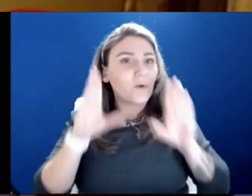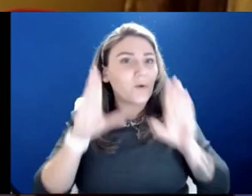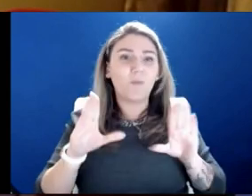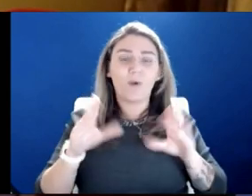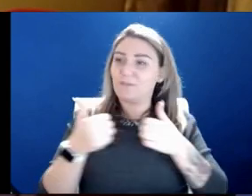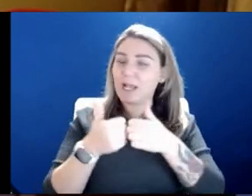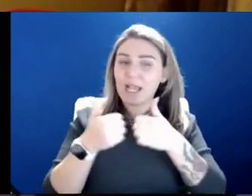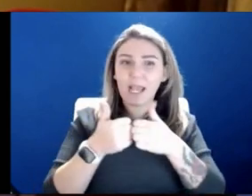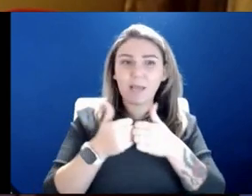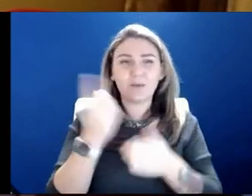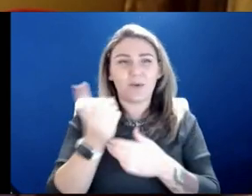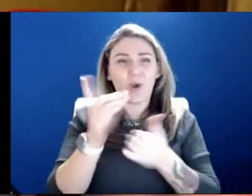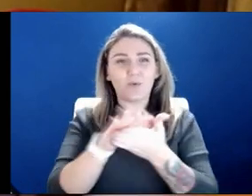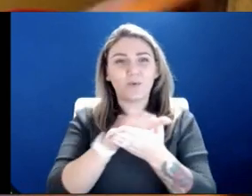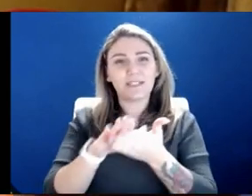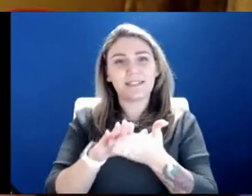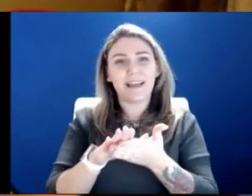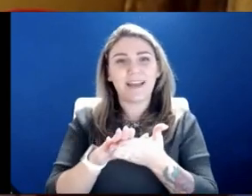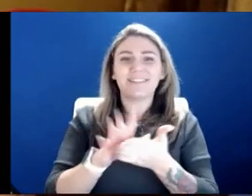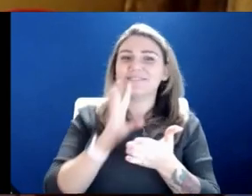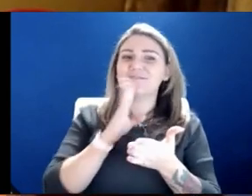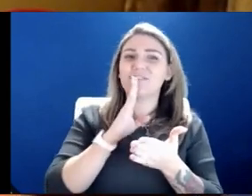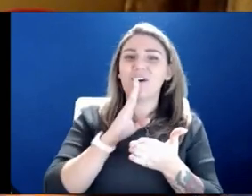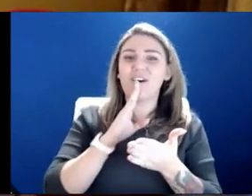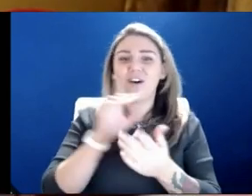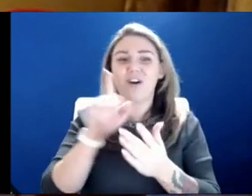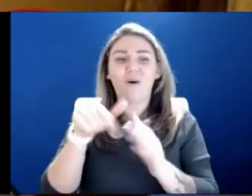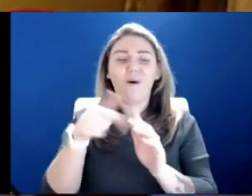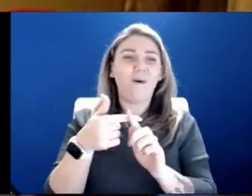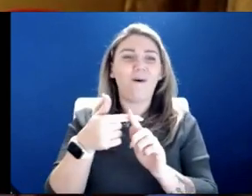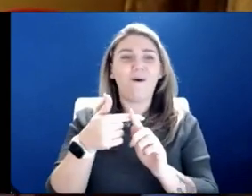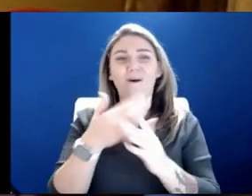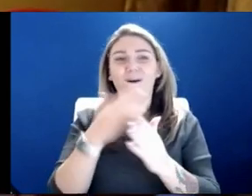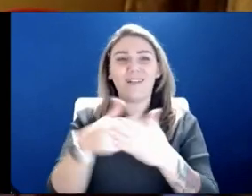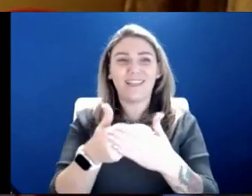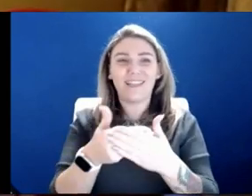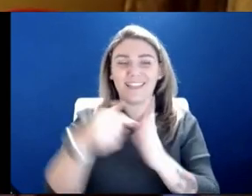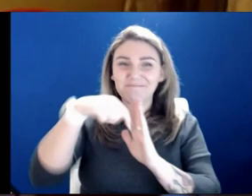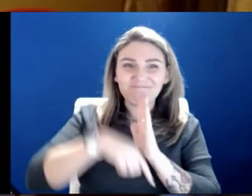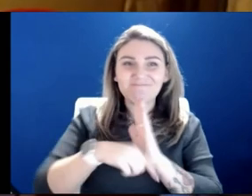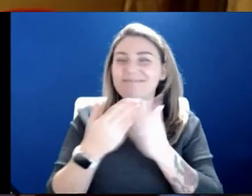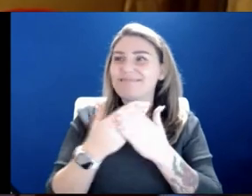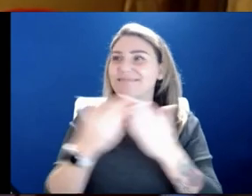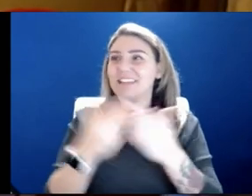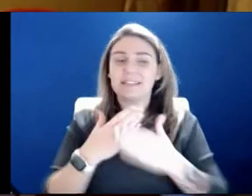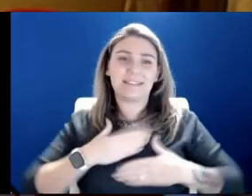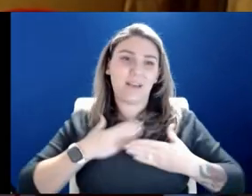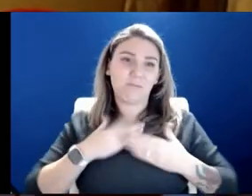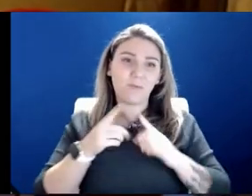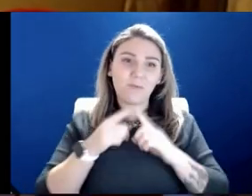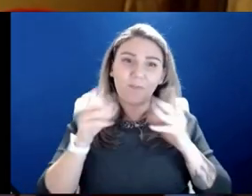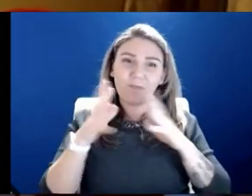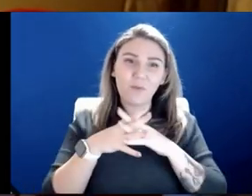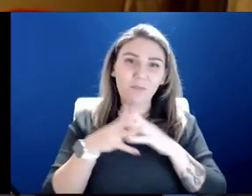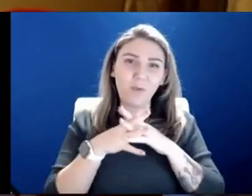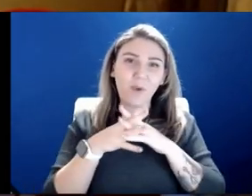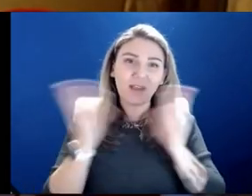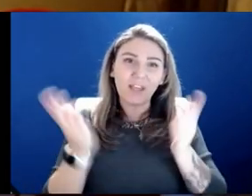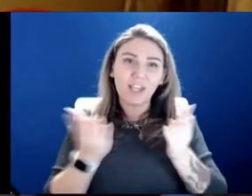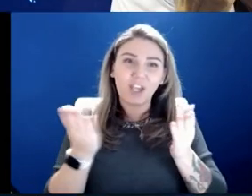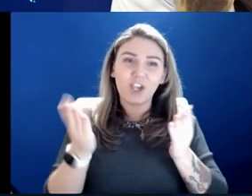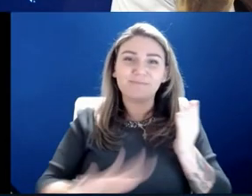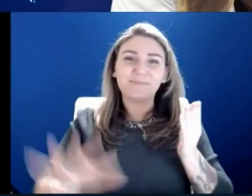is always nice to have, as we talk about all of the deeper things going on, a little bit of joy from football here in and around Kansas City.